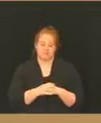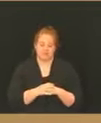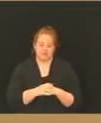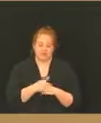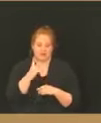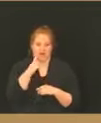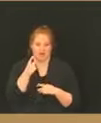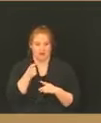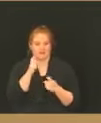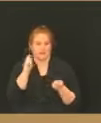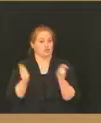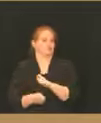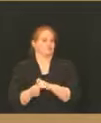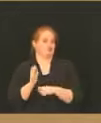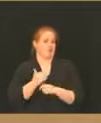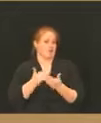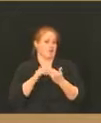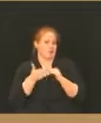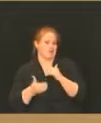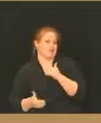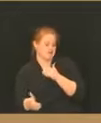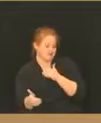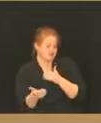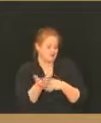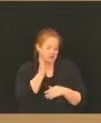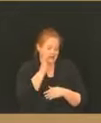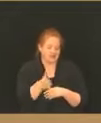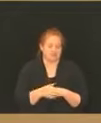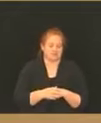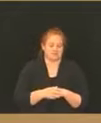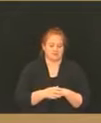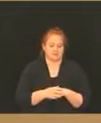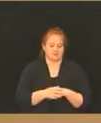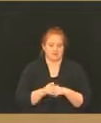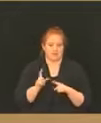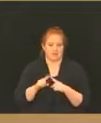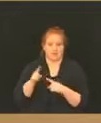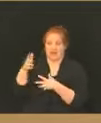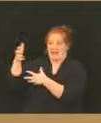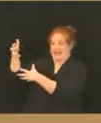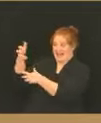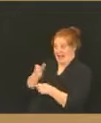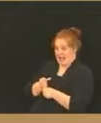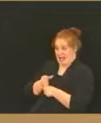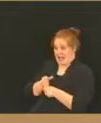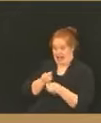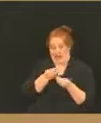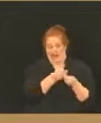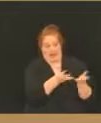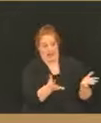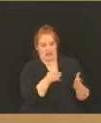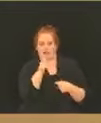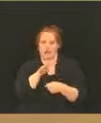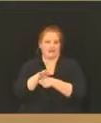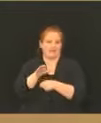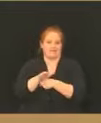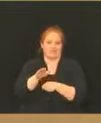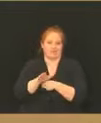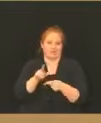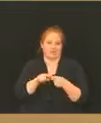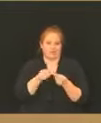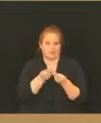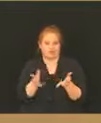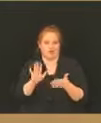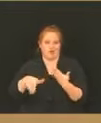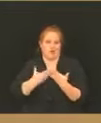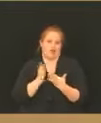turning point for our community. However, as you've heard repeatedly, we are just not getting the number of doses that we need to get them into the arms